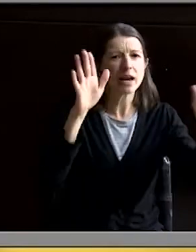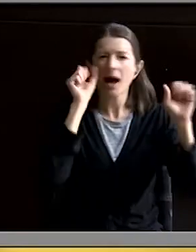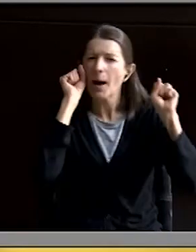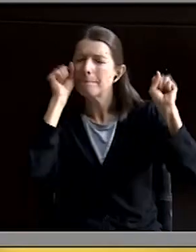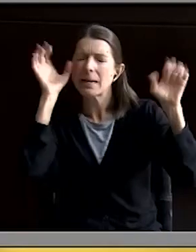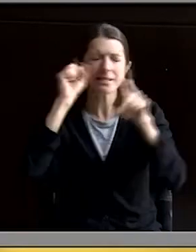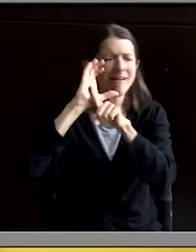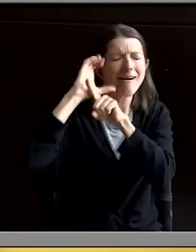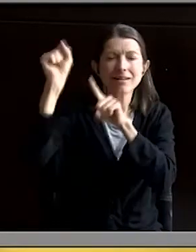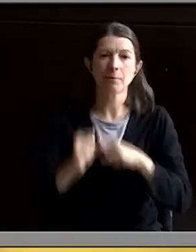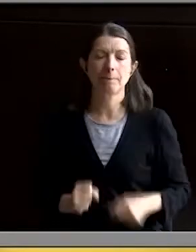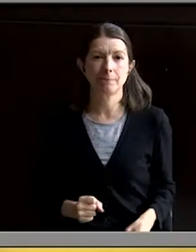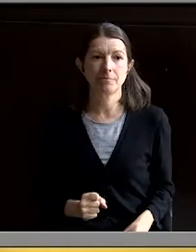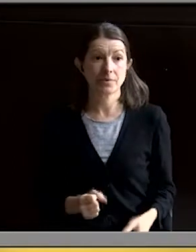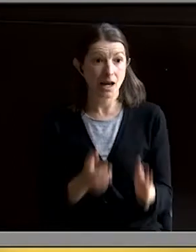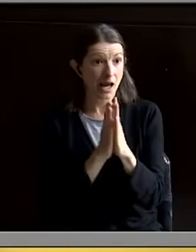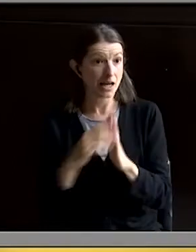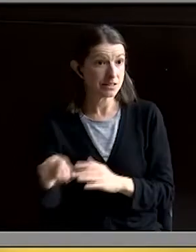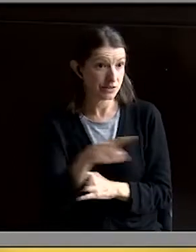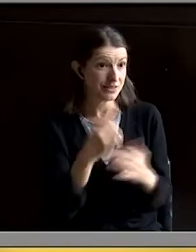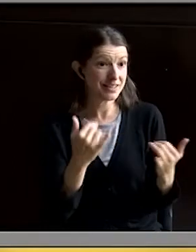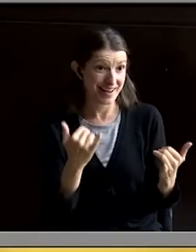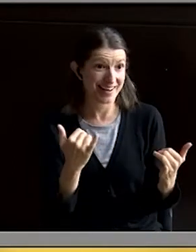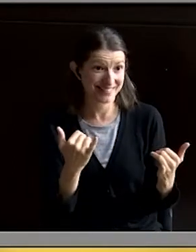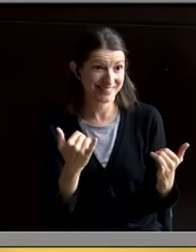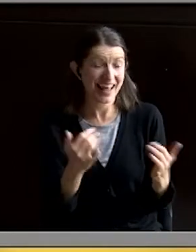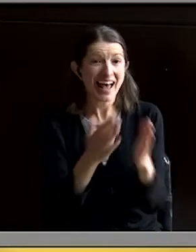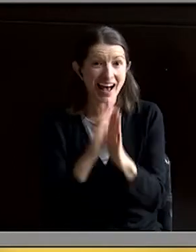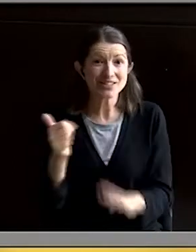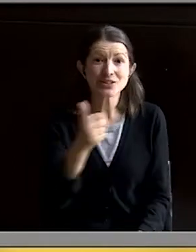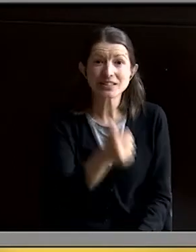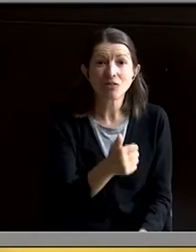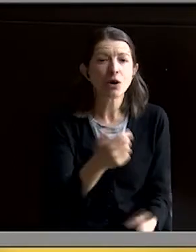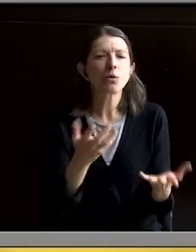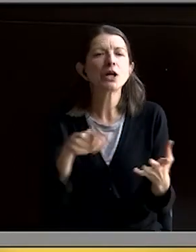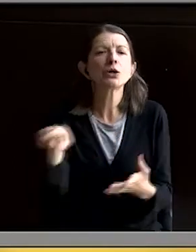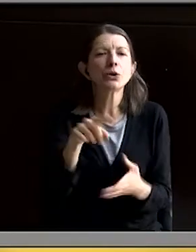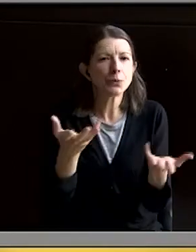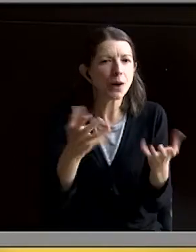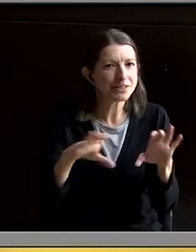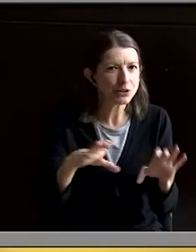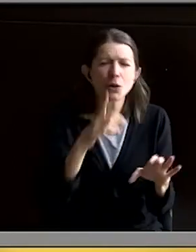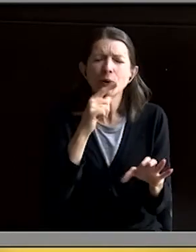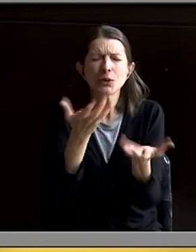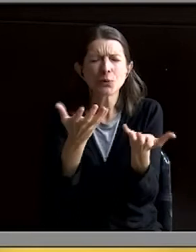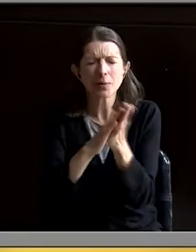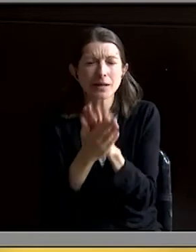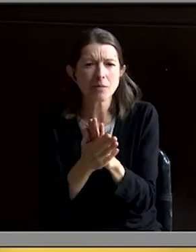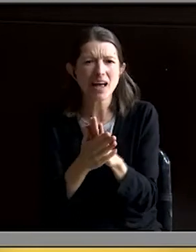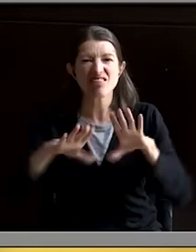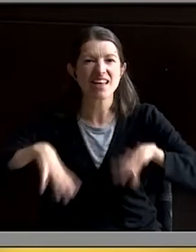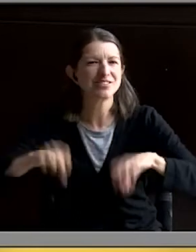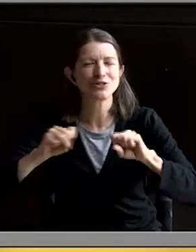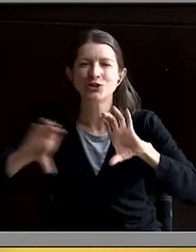to be awesome? I ask that of you today. Ask yourself, what do you want to do? Who do you want to be? And then do